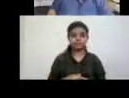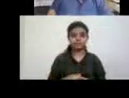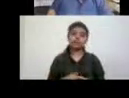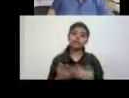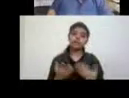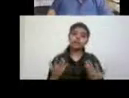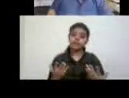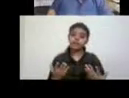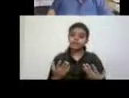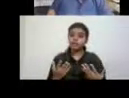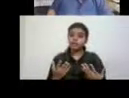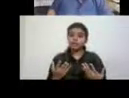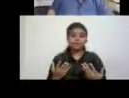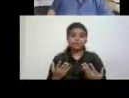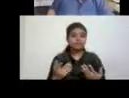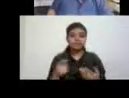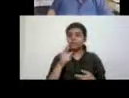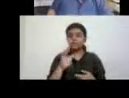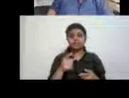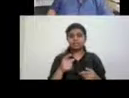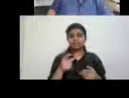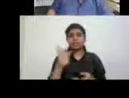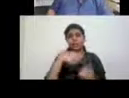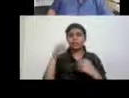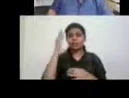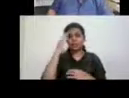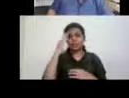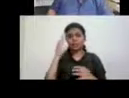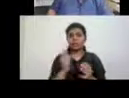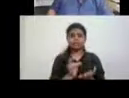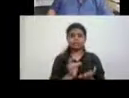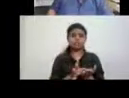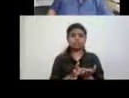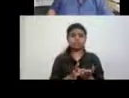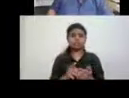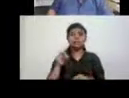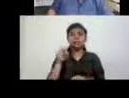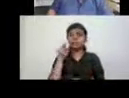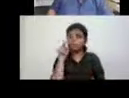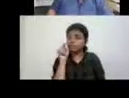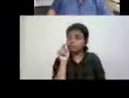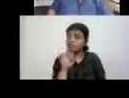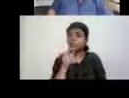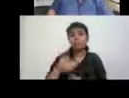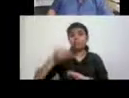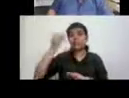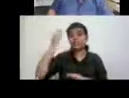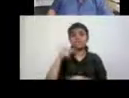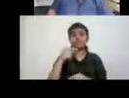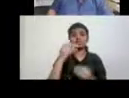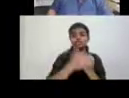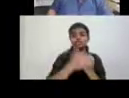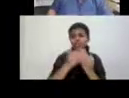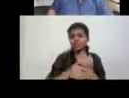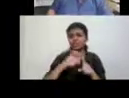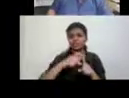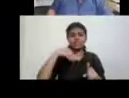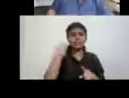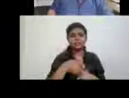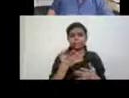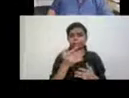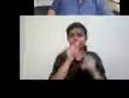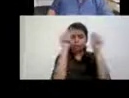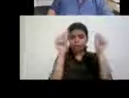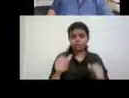So, I'm going to skip through this because you know it, but this, at the time, this was the, these were the models. There was the charity model, the medical model,